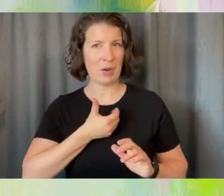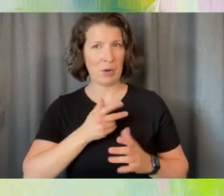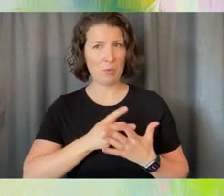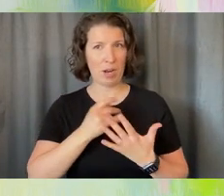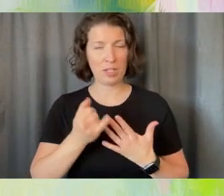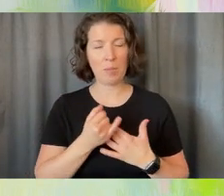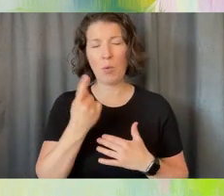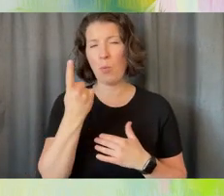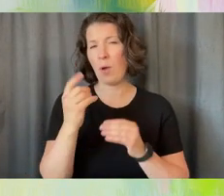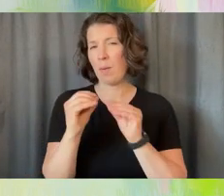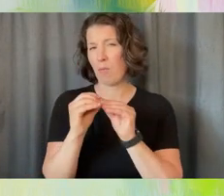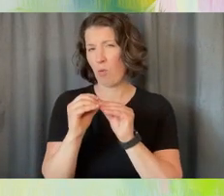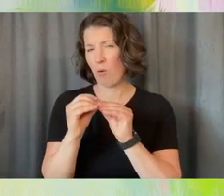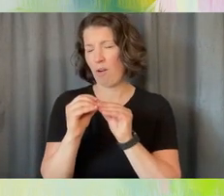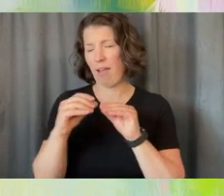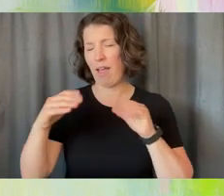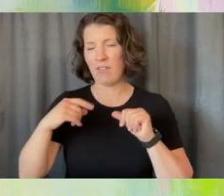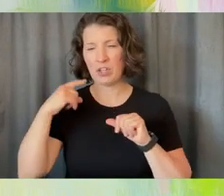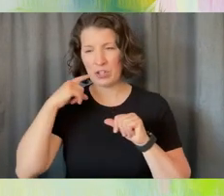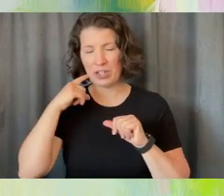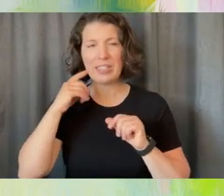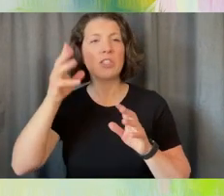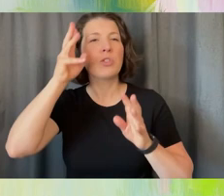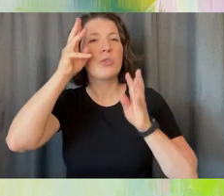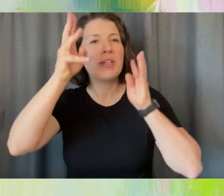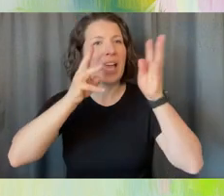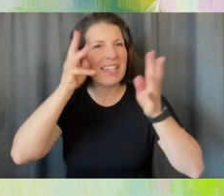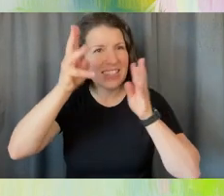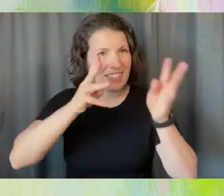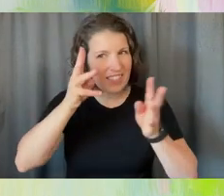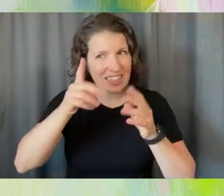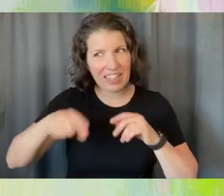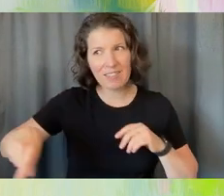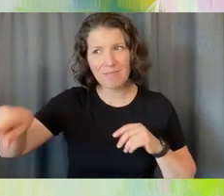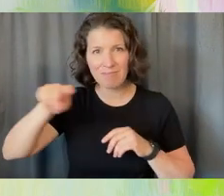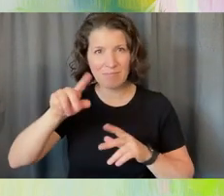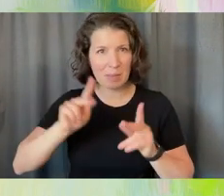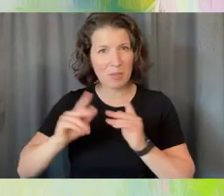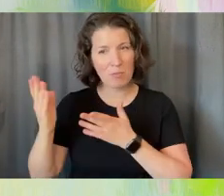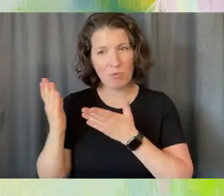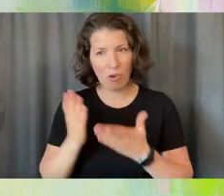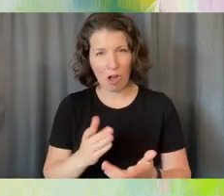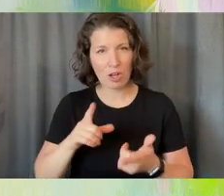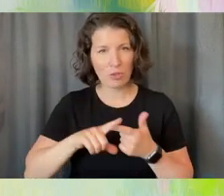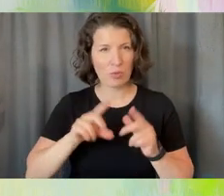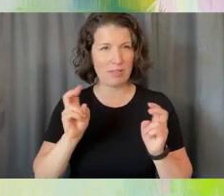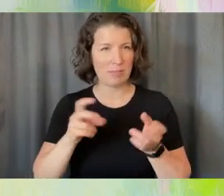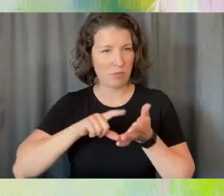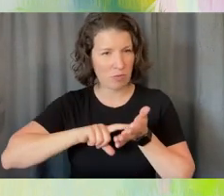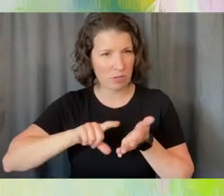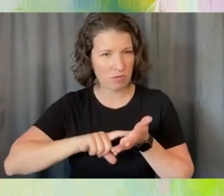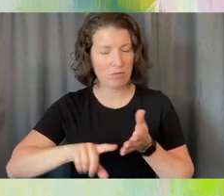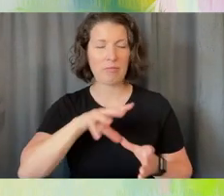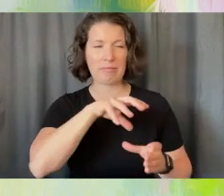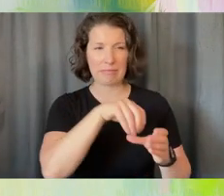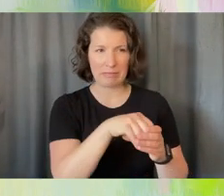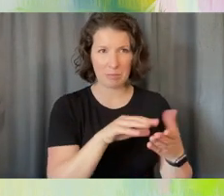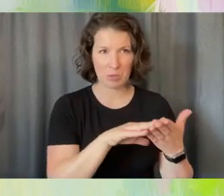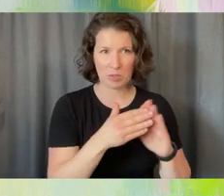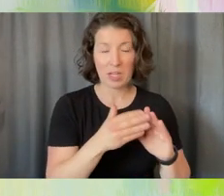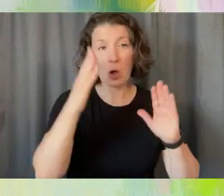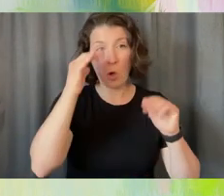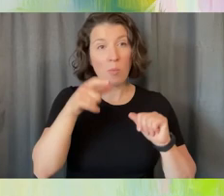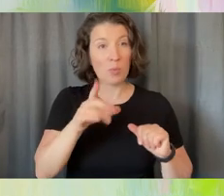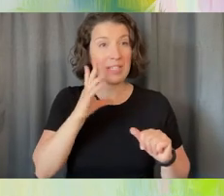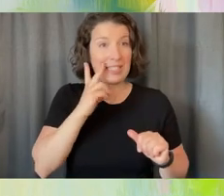yet is the creativity that people have brought to this work of research with and in community. So I hope you'll see a little bit of that in